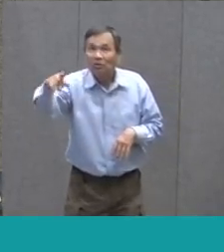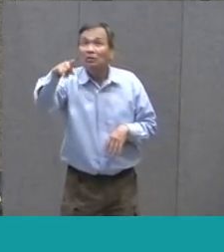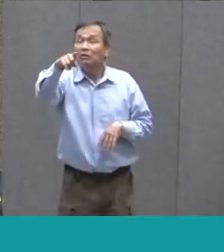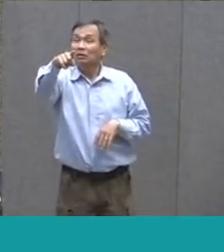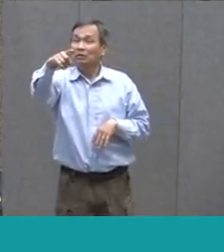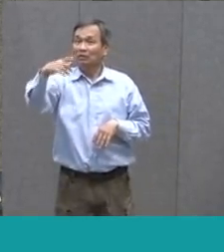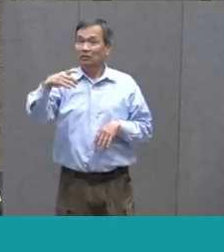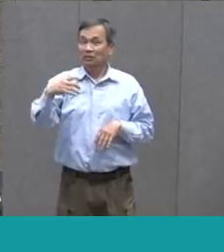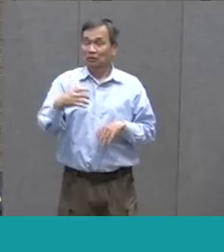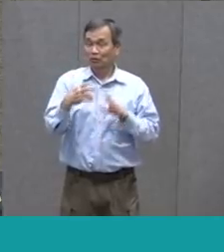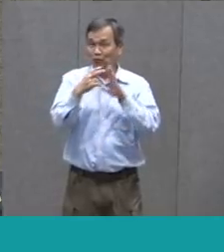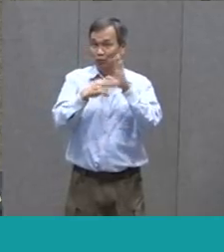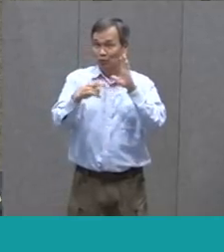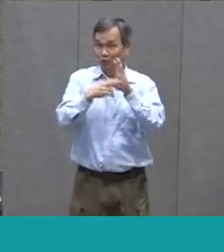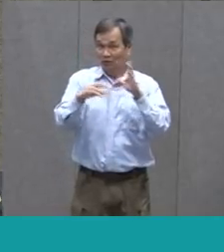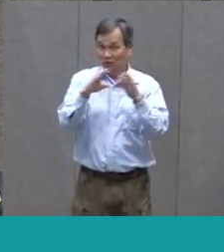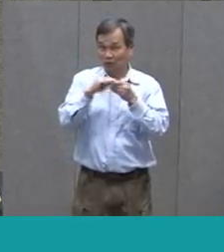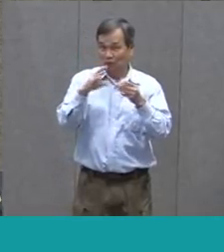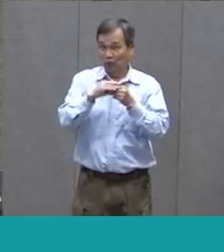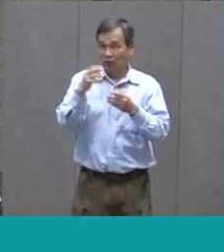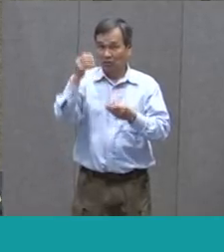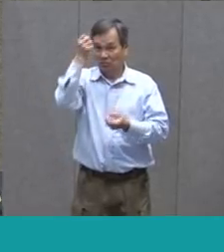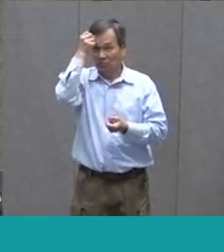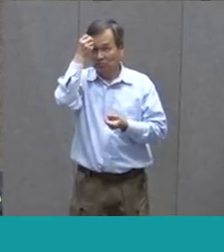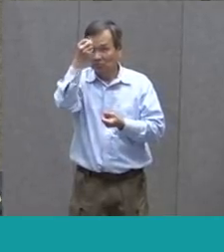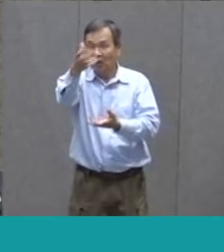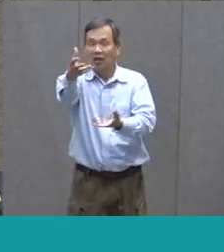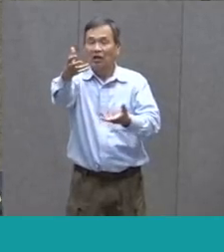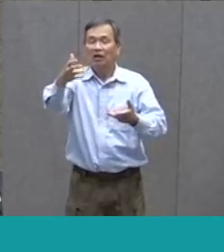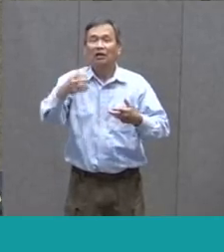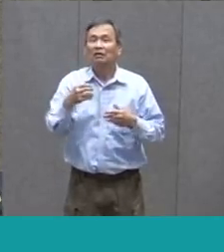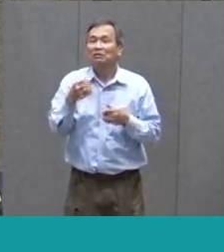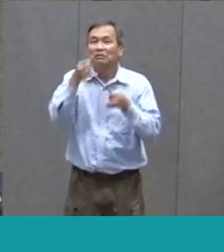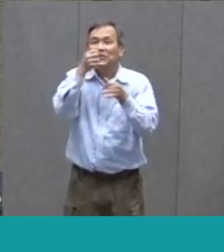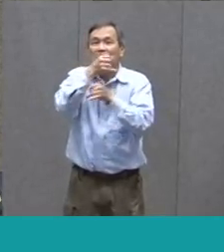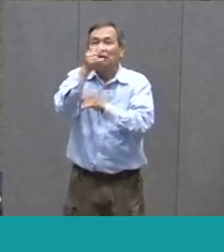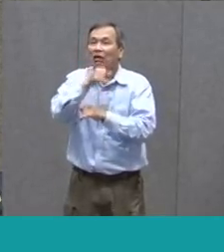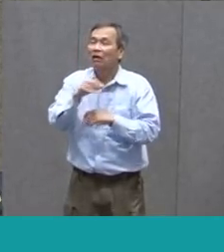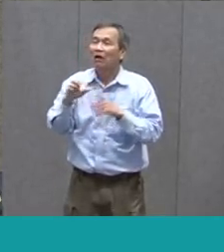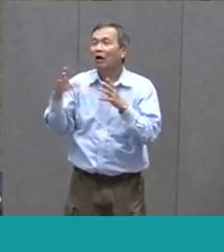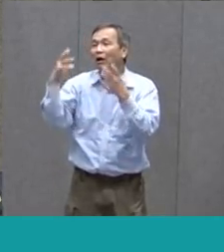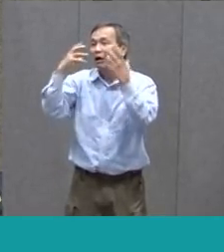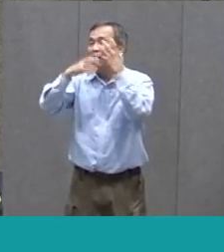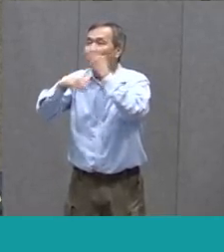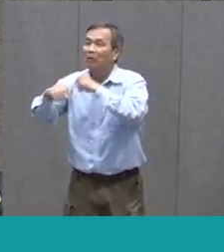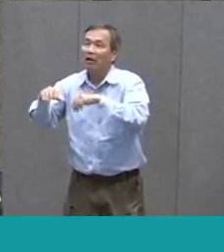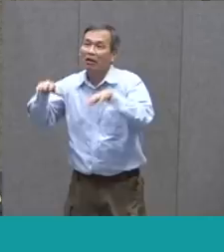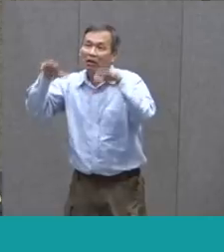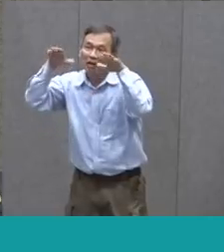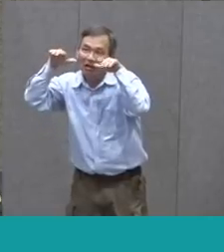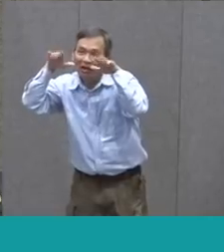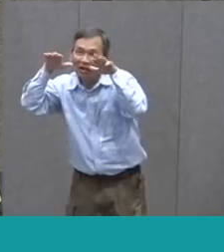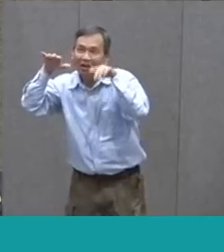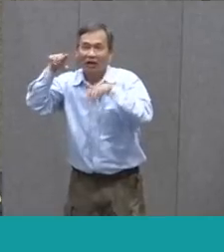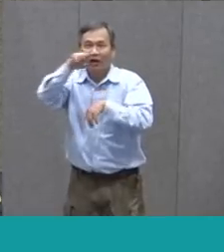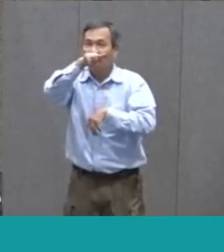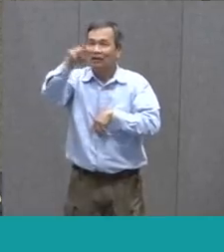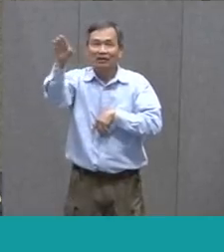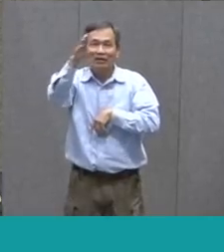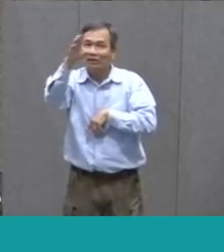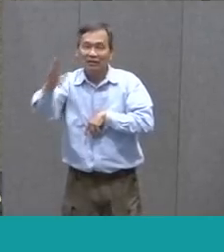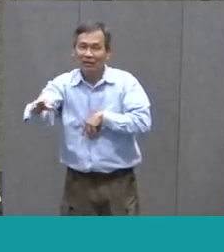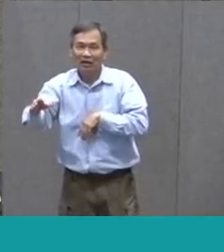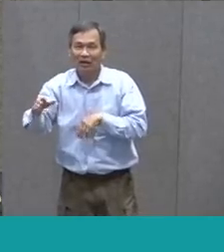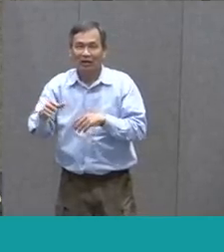this story read The idle sillily flattering of words I pray you'll never heed